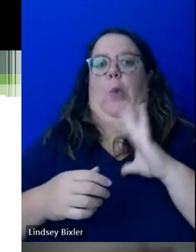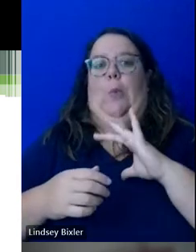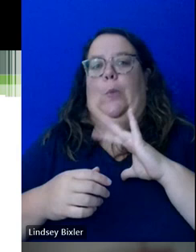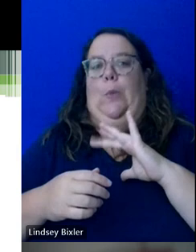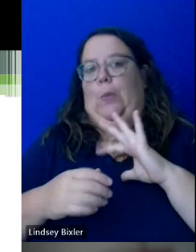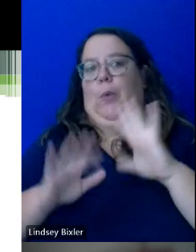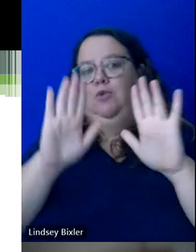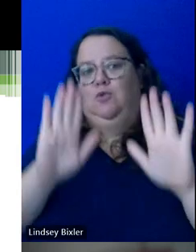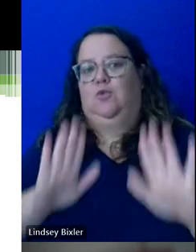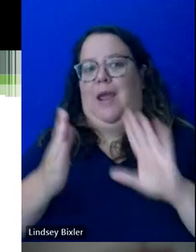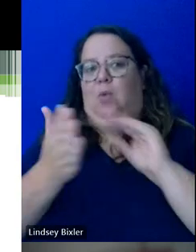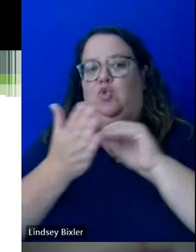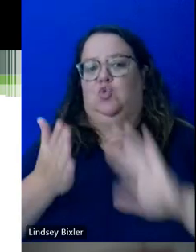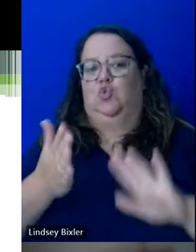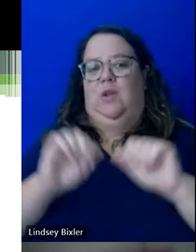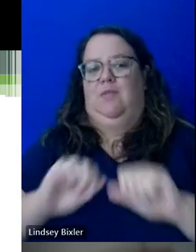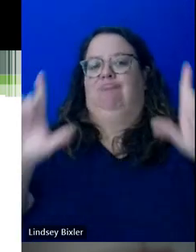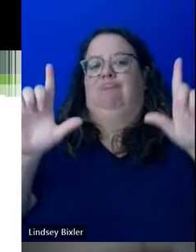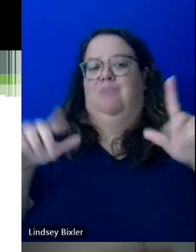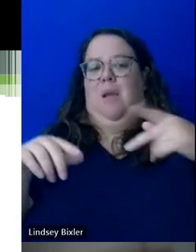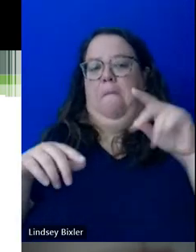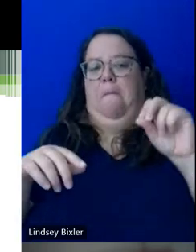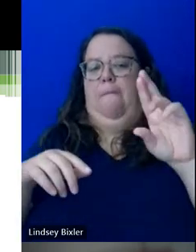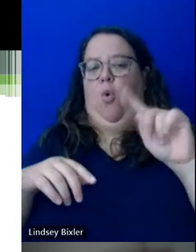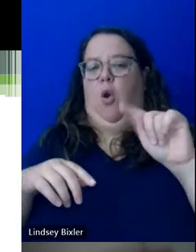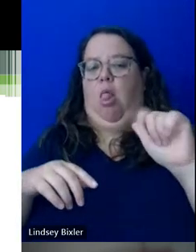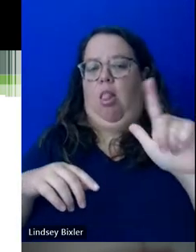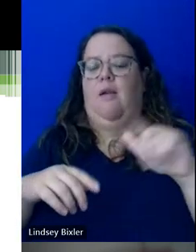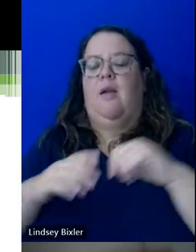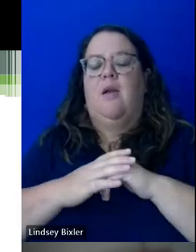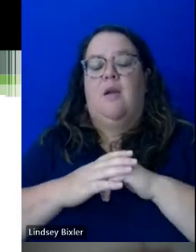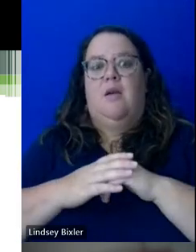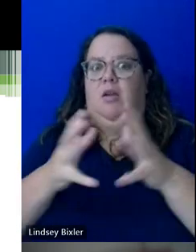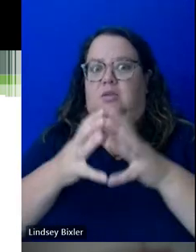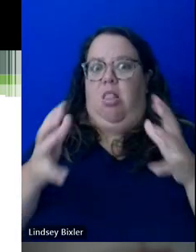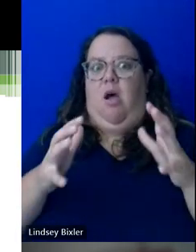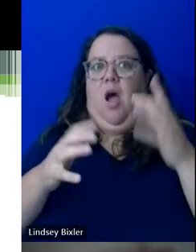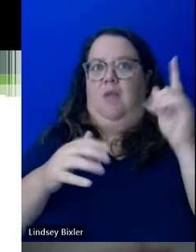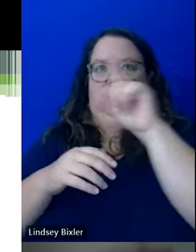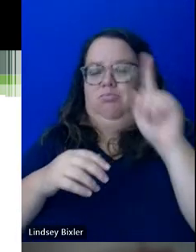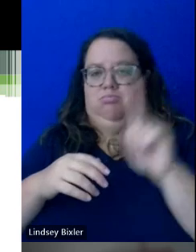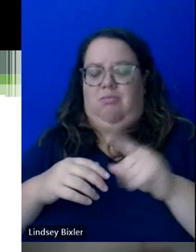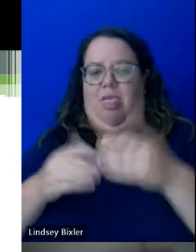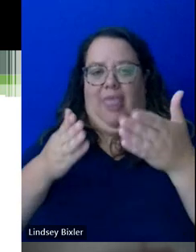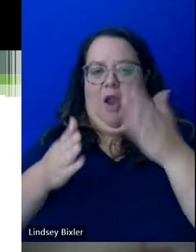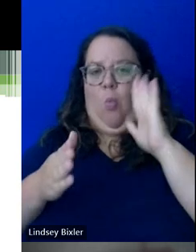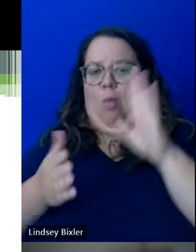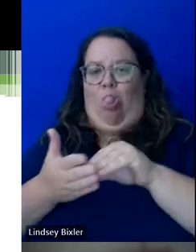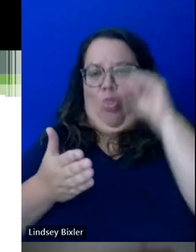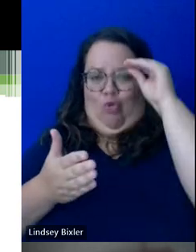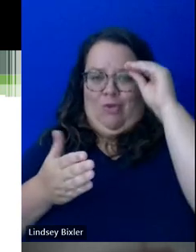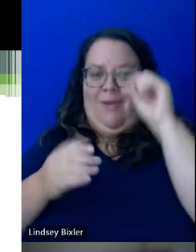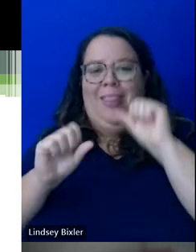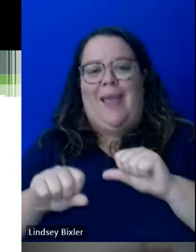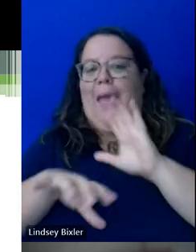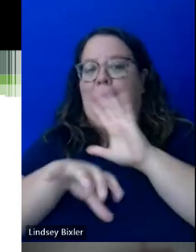student portal, which again, it's, there's a lot on that portal that they'll learn. They can schedule appointments. They can